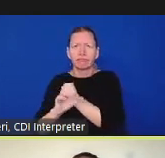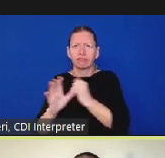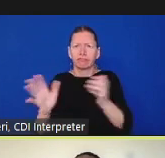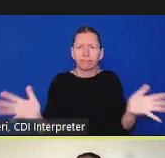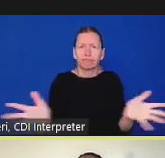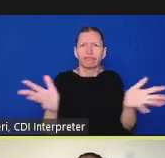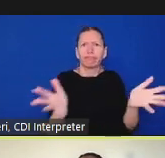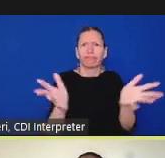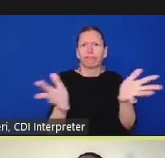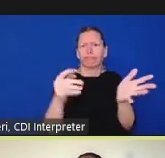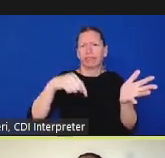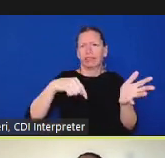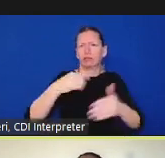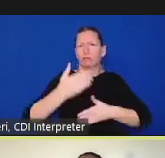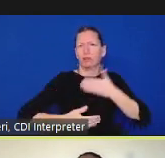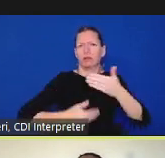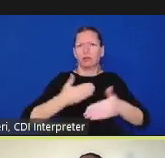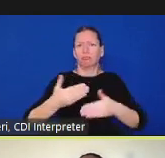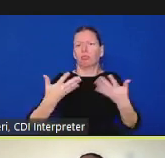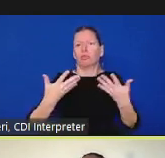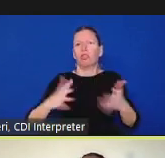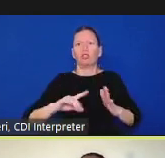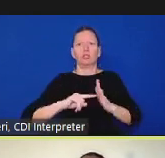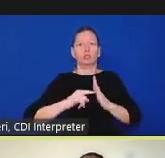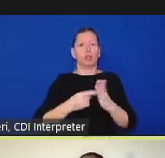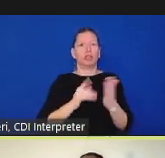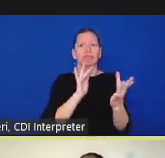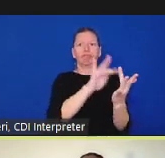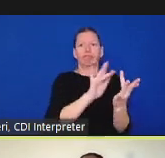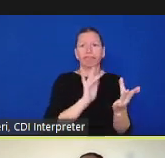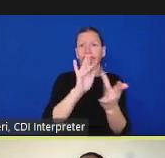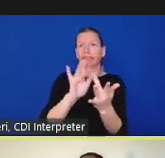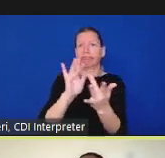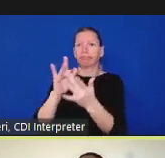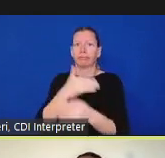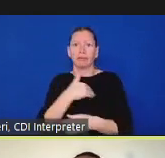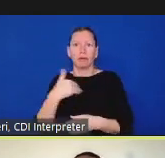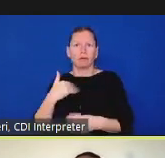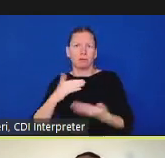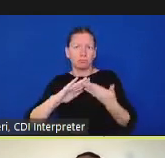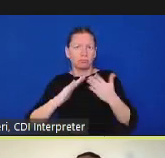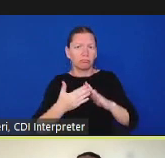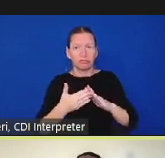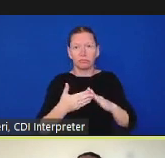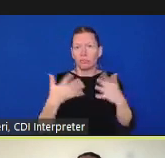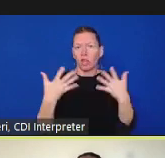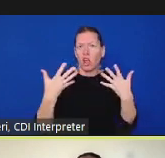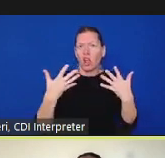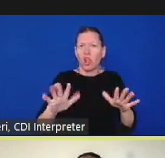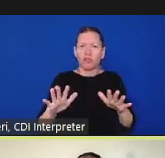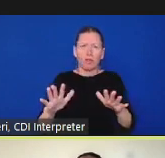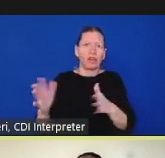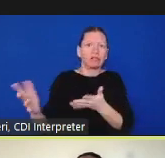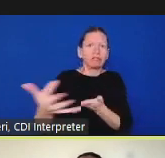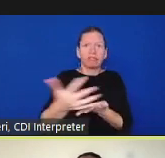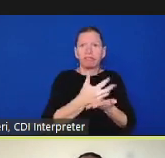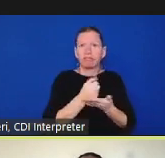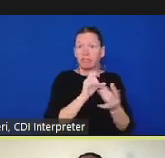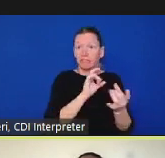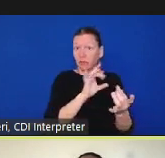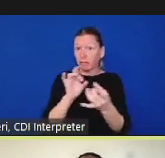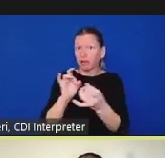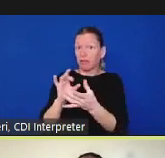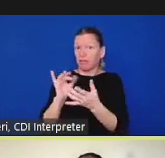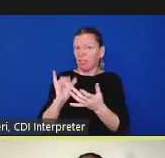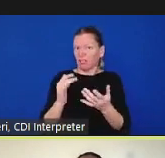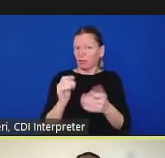are again already providing feedback and this work is going on um it's a diverse group of people that was uh chosen